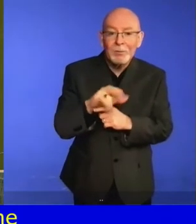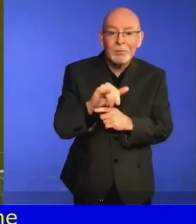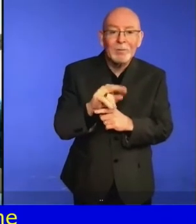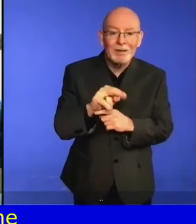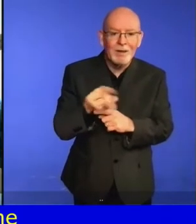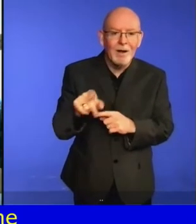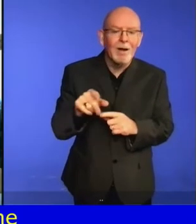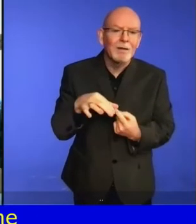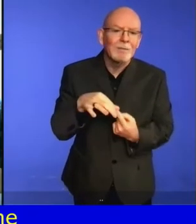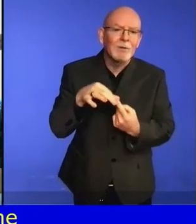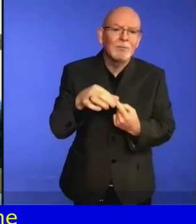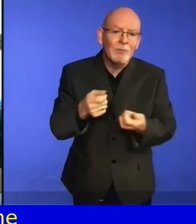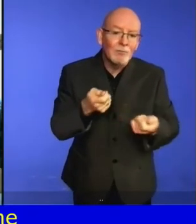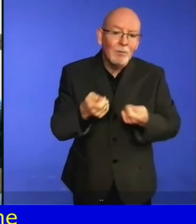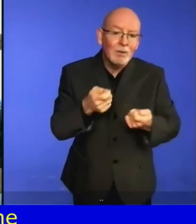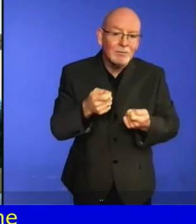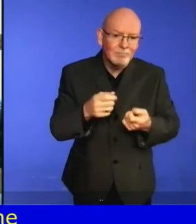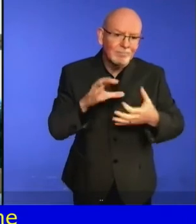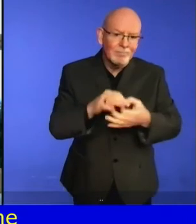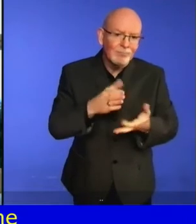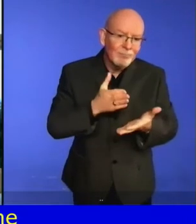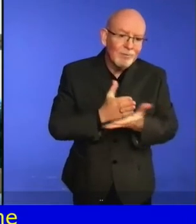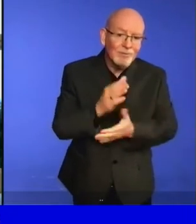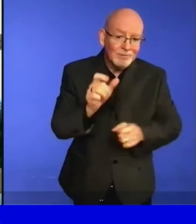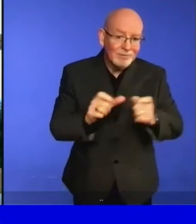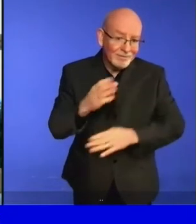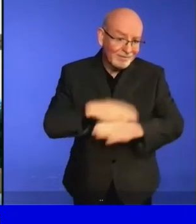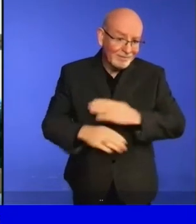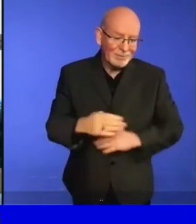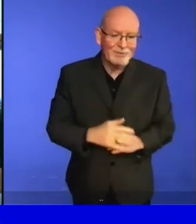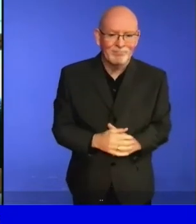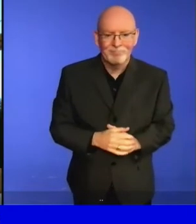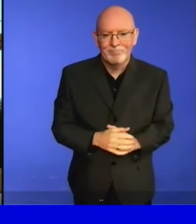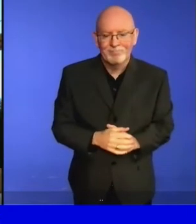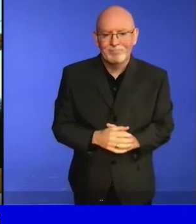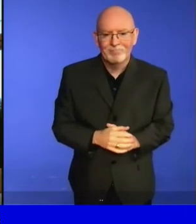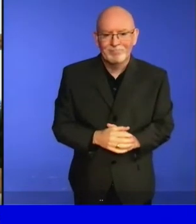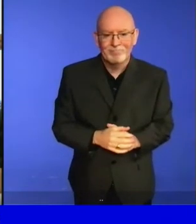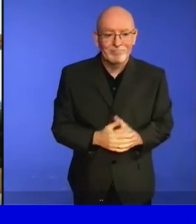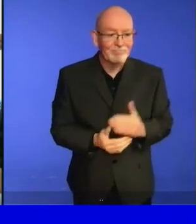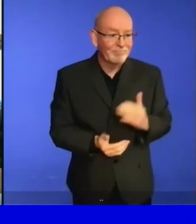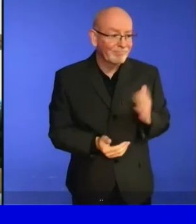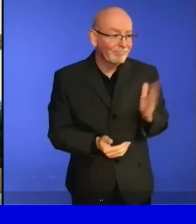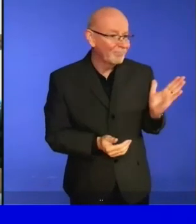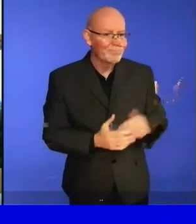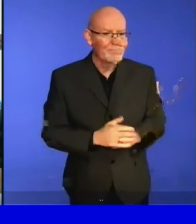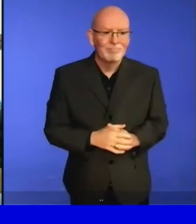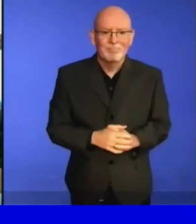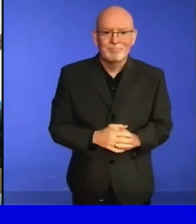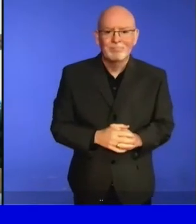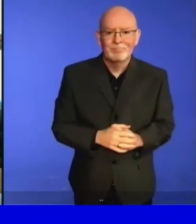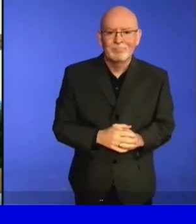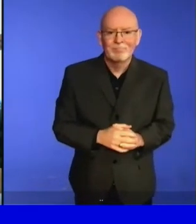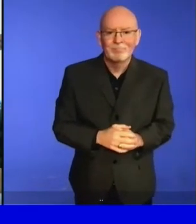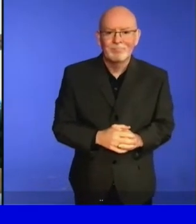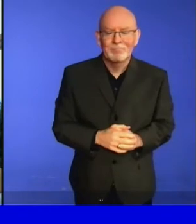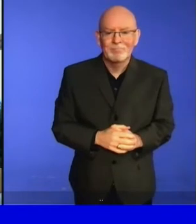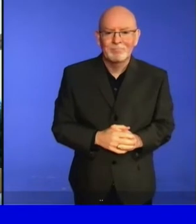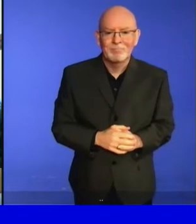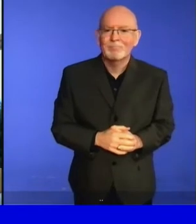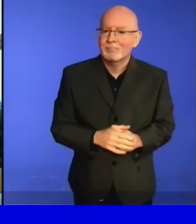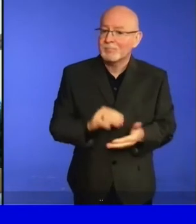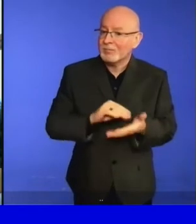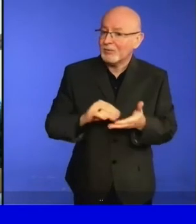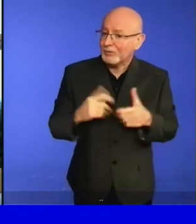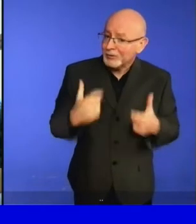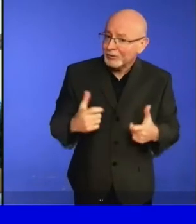Secretary General, Mr. President, Excellencies, distinguished delegates and participants, I speak